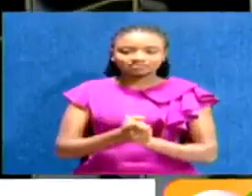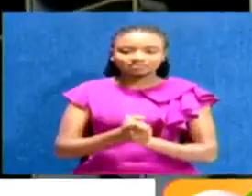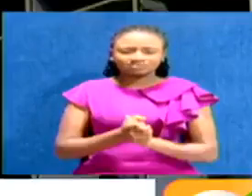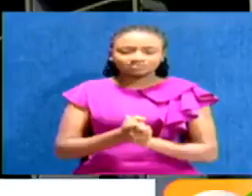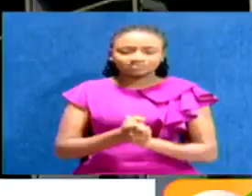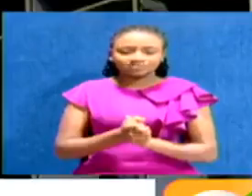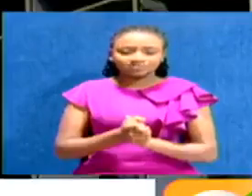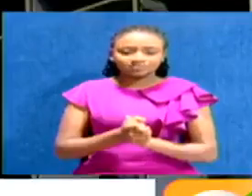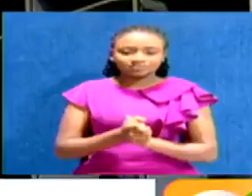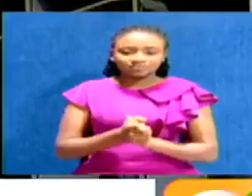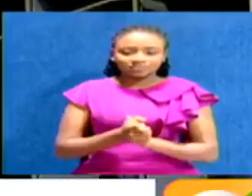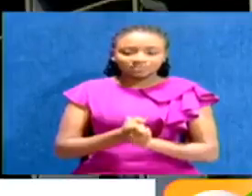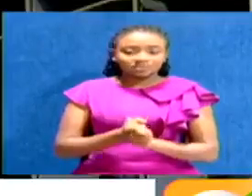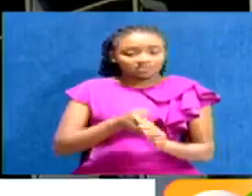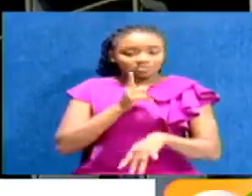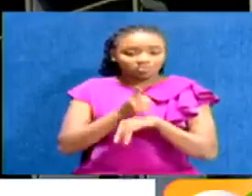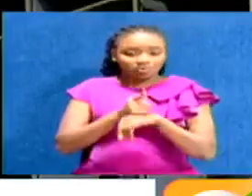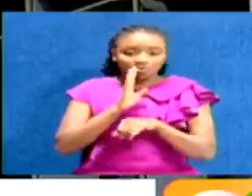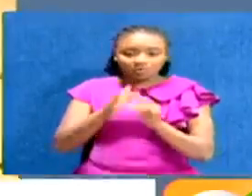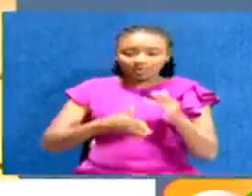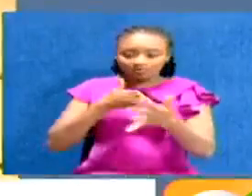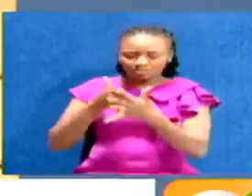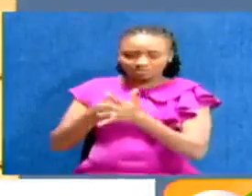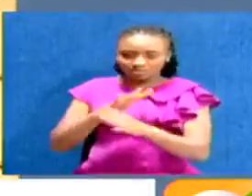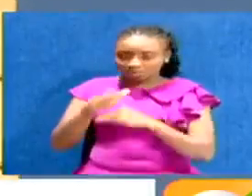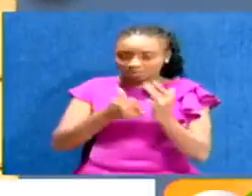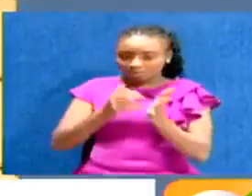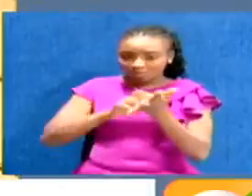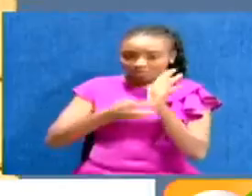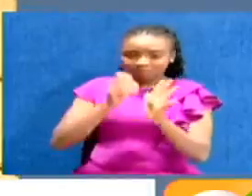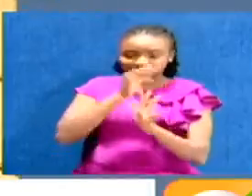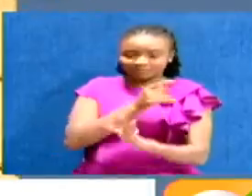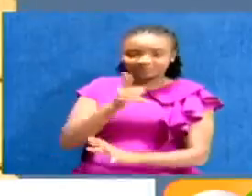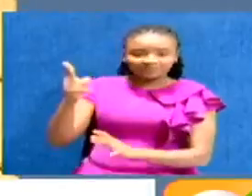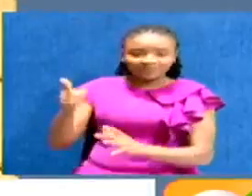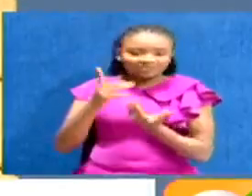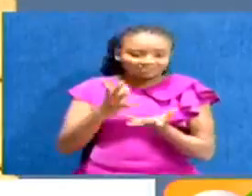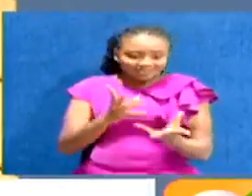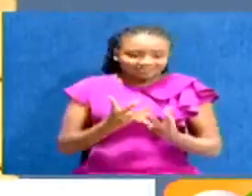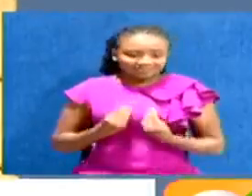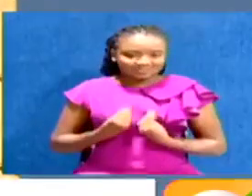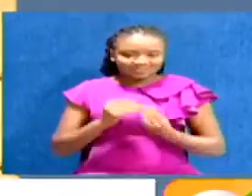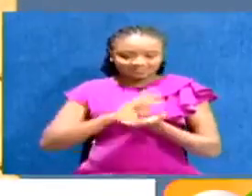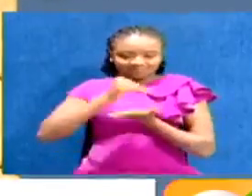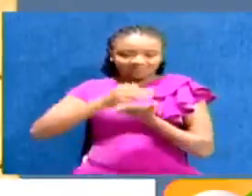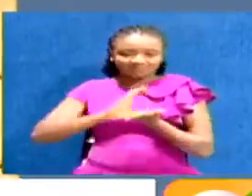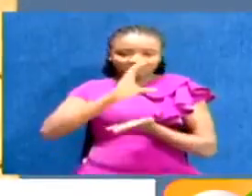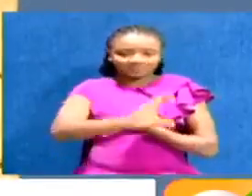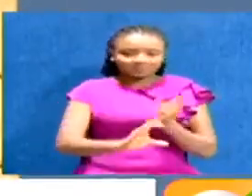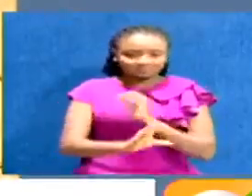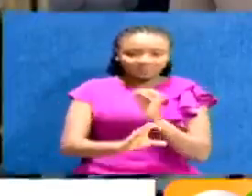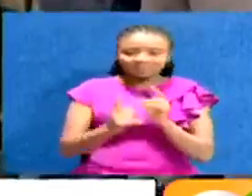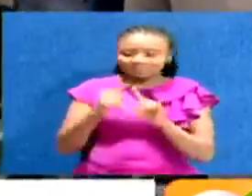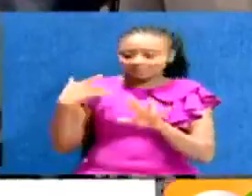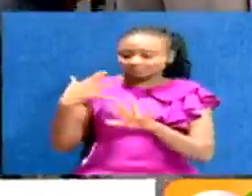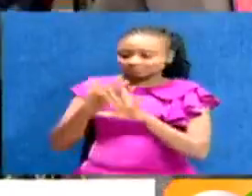motions if Treasury failed to disperse the funds. But three months down the line, and with